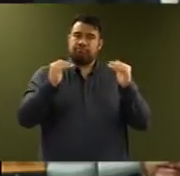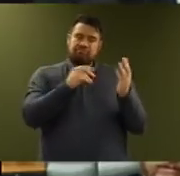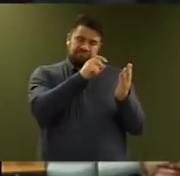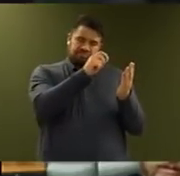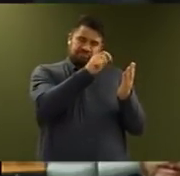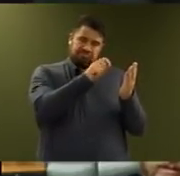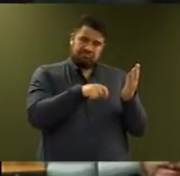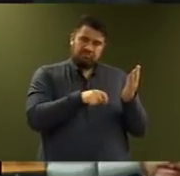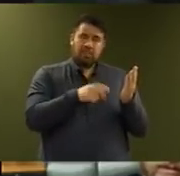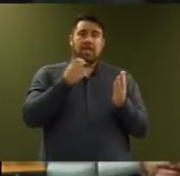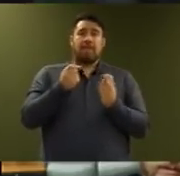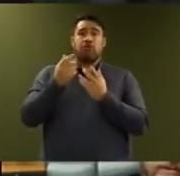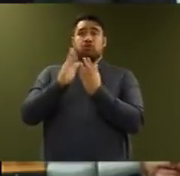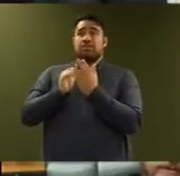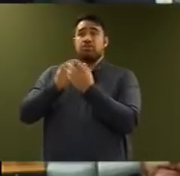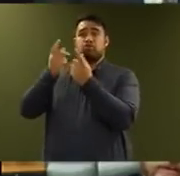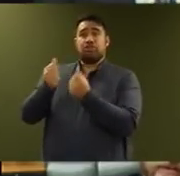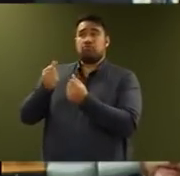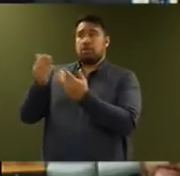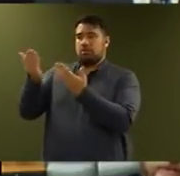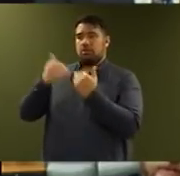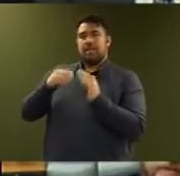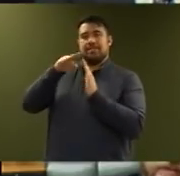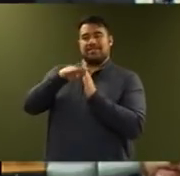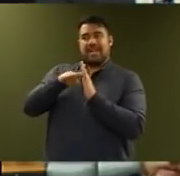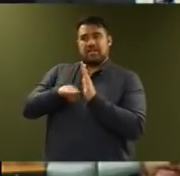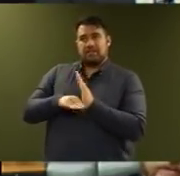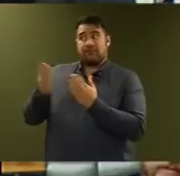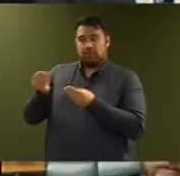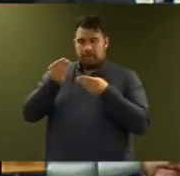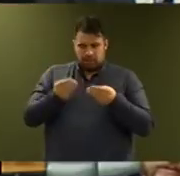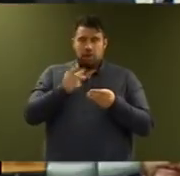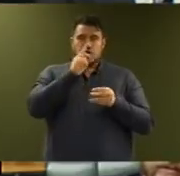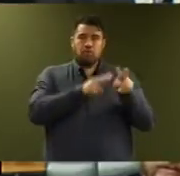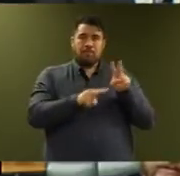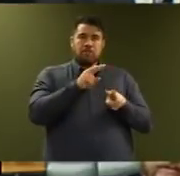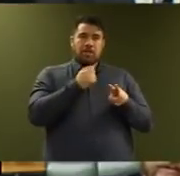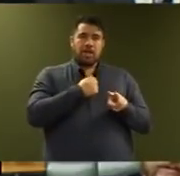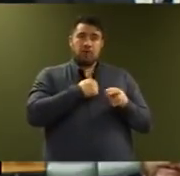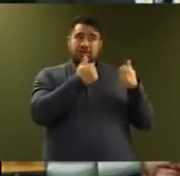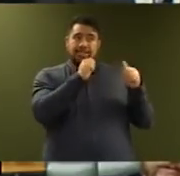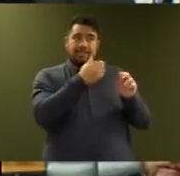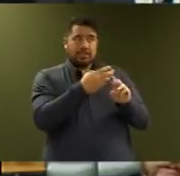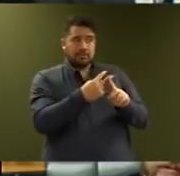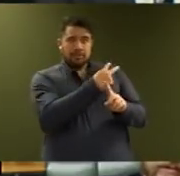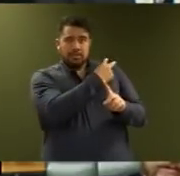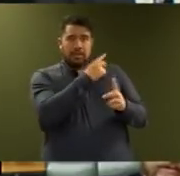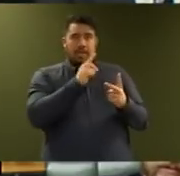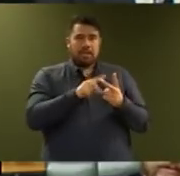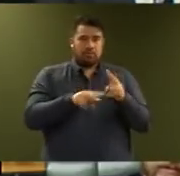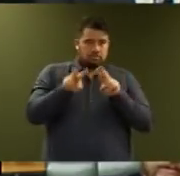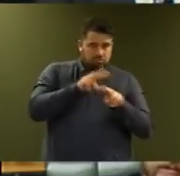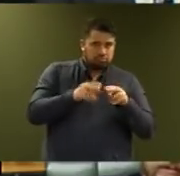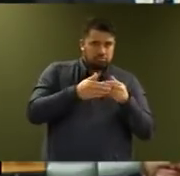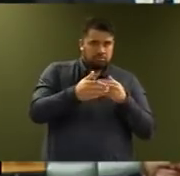by the New Zealand Treasury to help deliver our Budget and to measure our success. Mr Speaker, Budget 2018